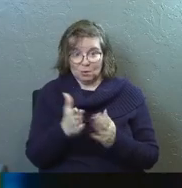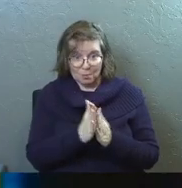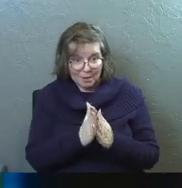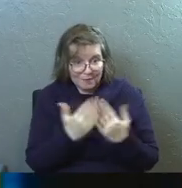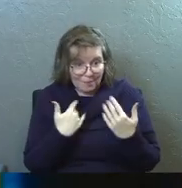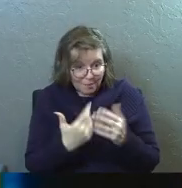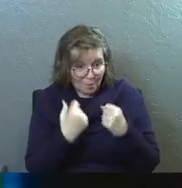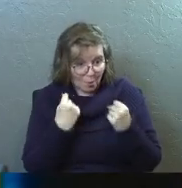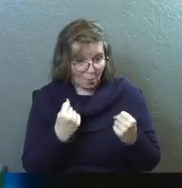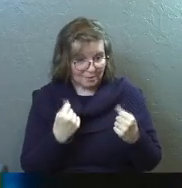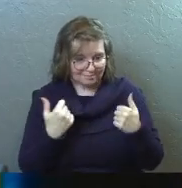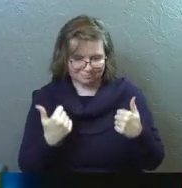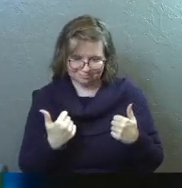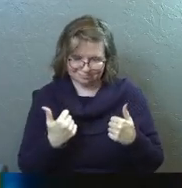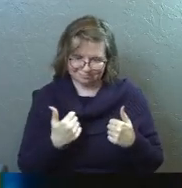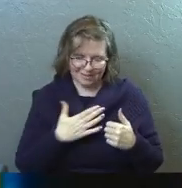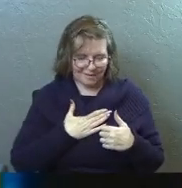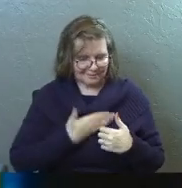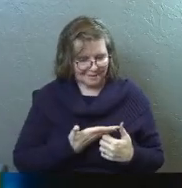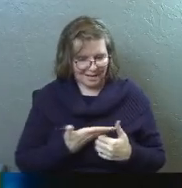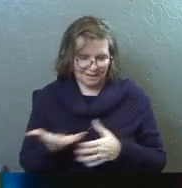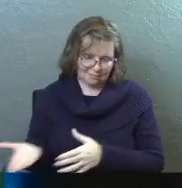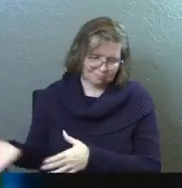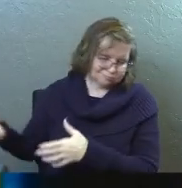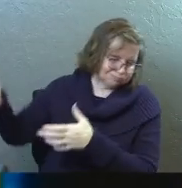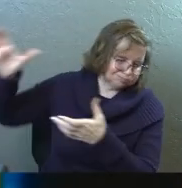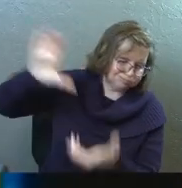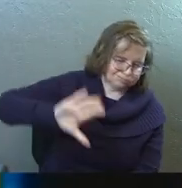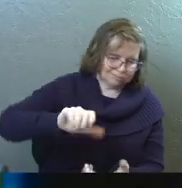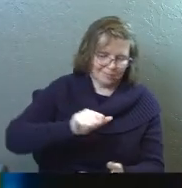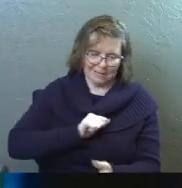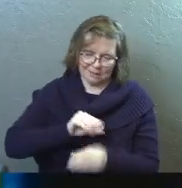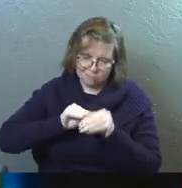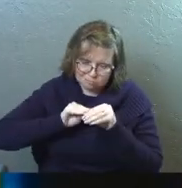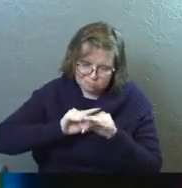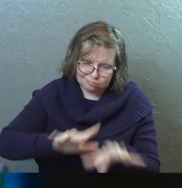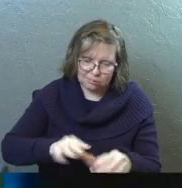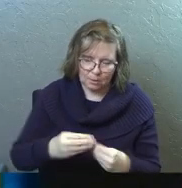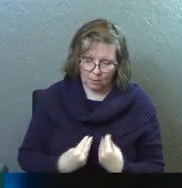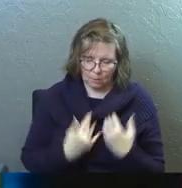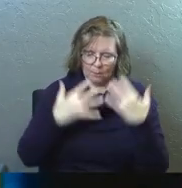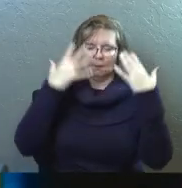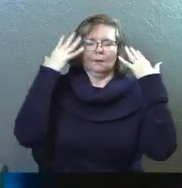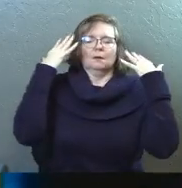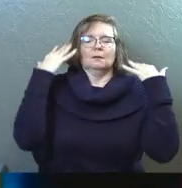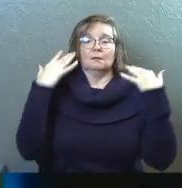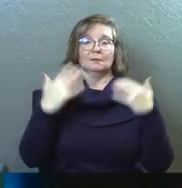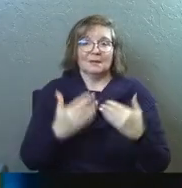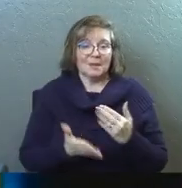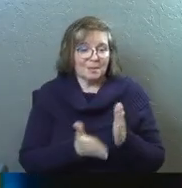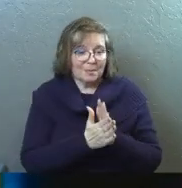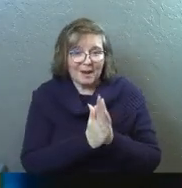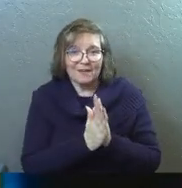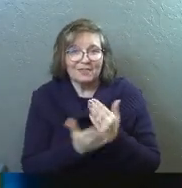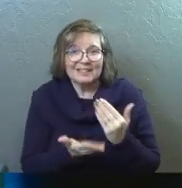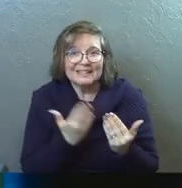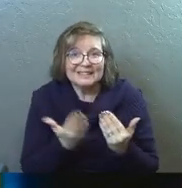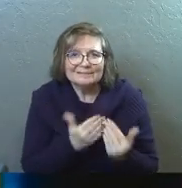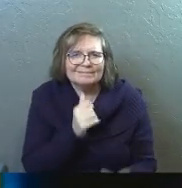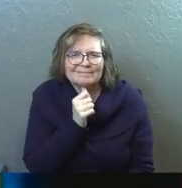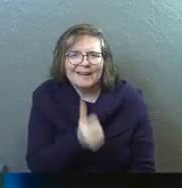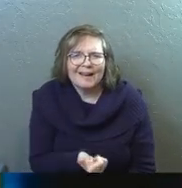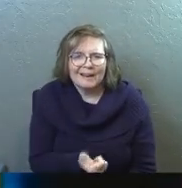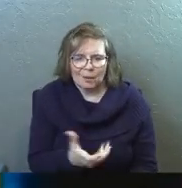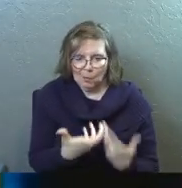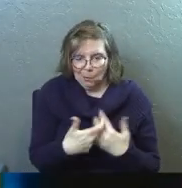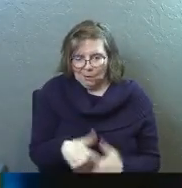you prayed for boldness and so I'm compelled to just pour myself out on that. Like, you're not praying for easy. You're not praying that this all